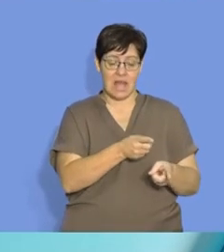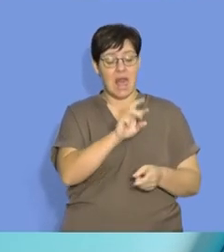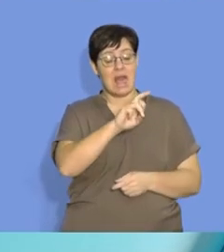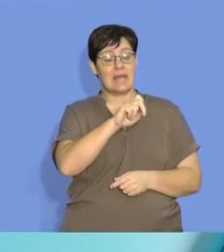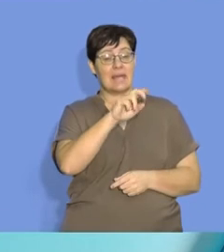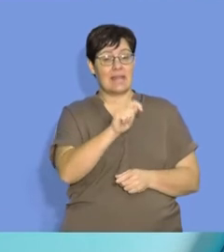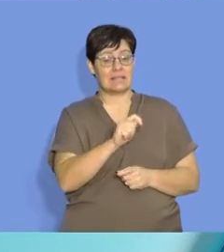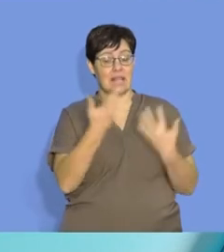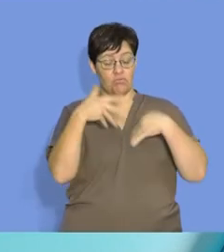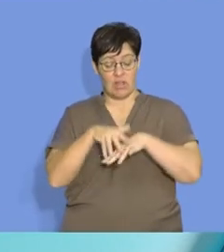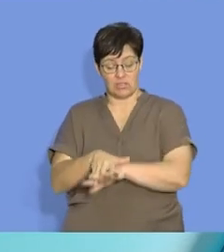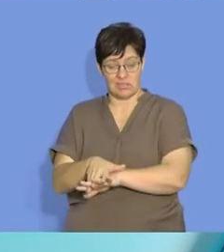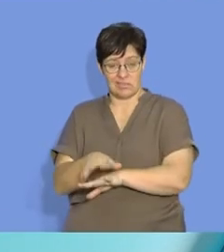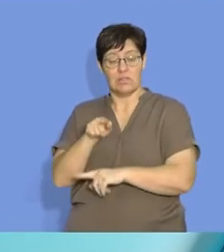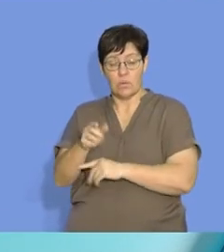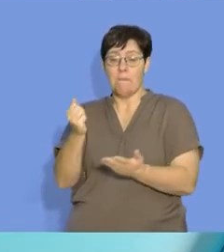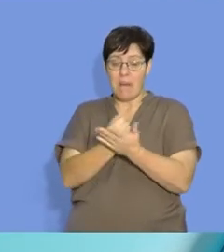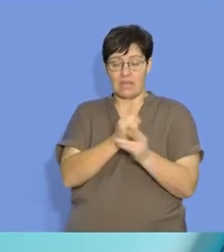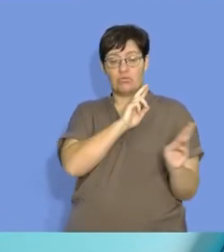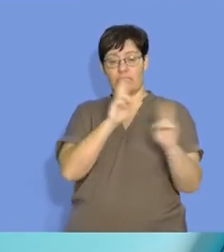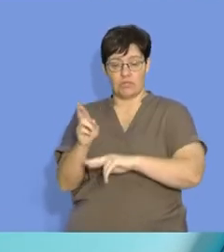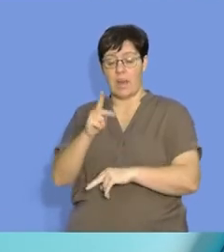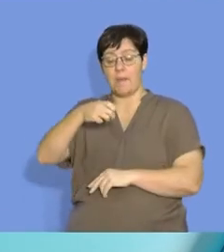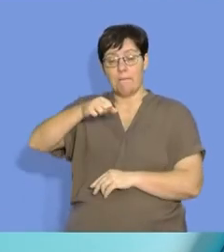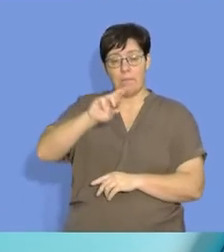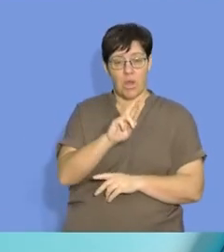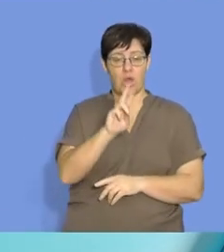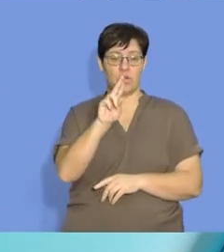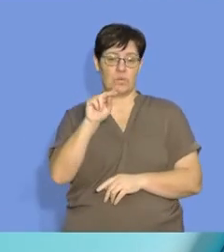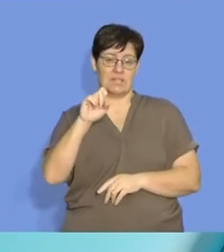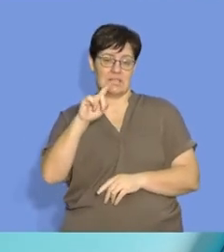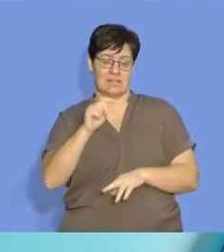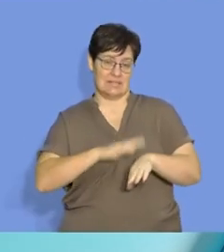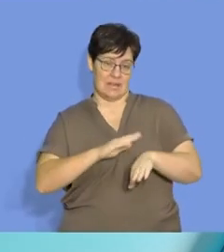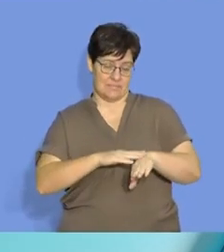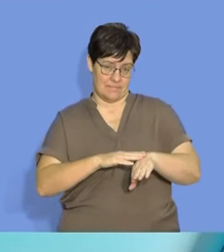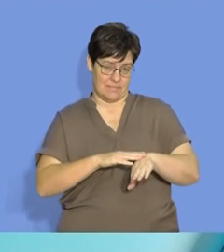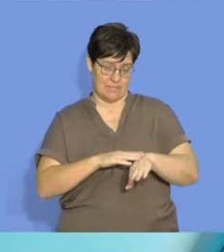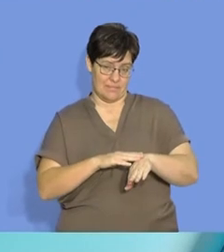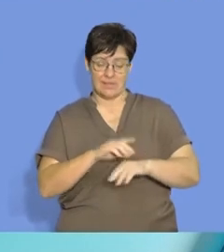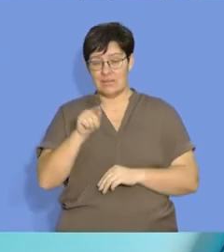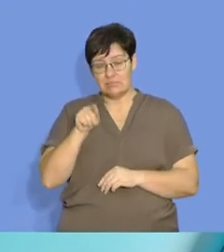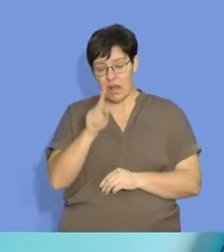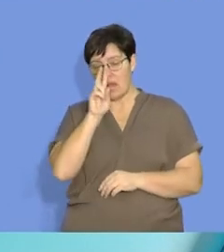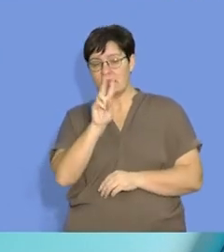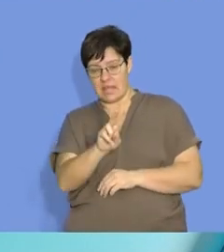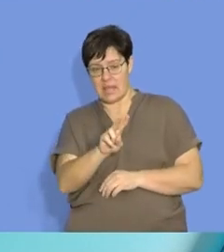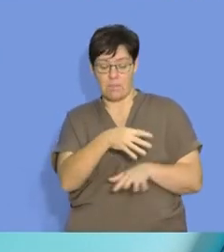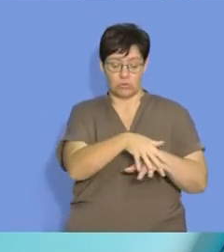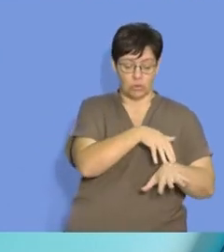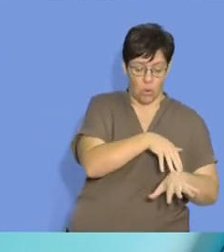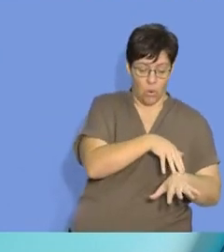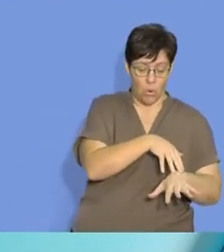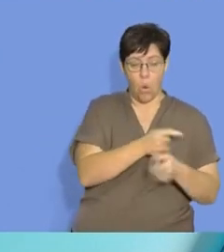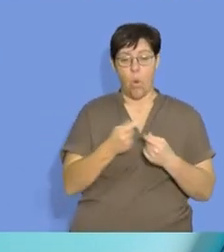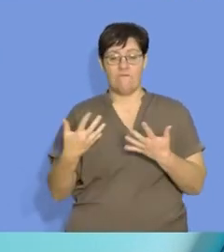rates of reaction, you need to refer to per unit time. In that way, we will be able to see how slowly